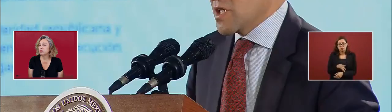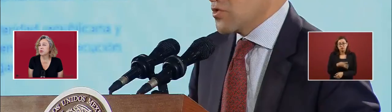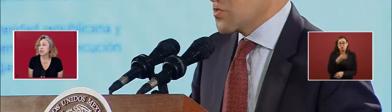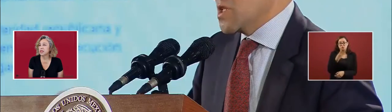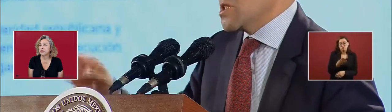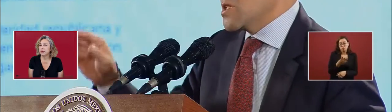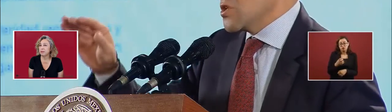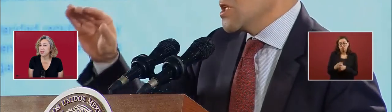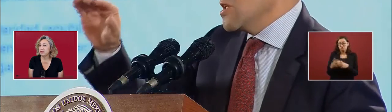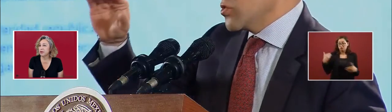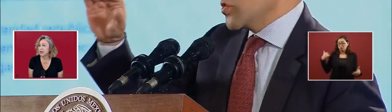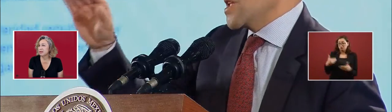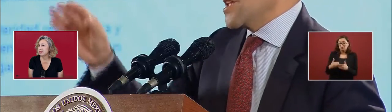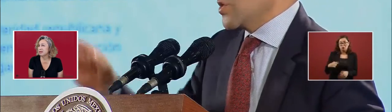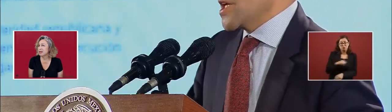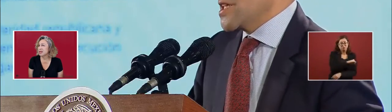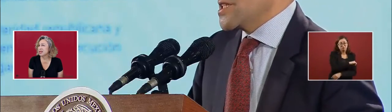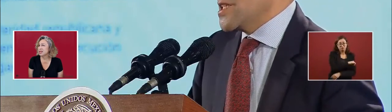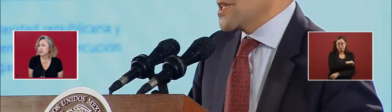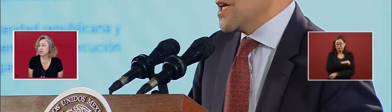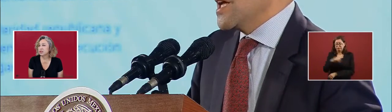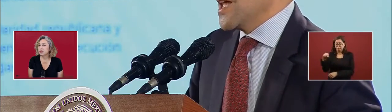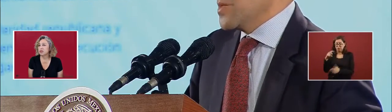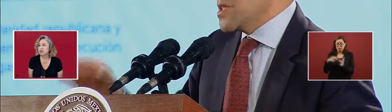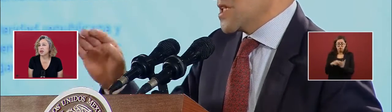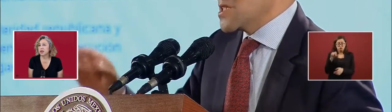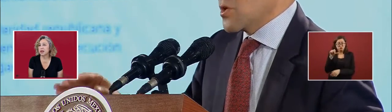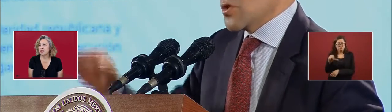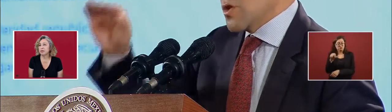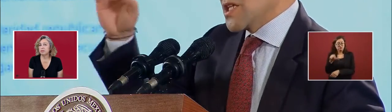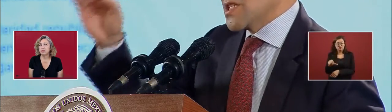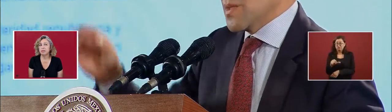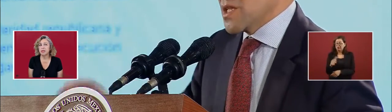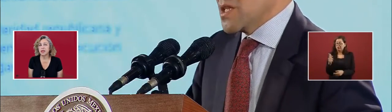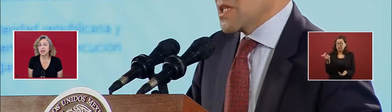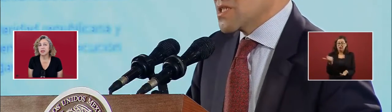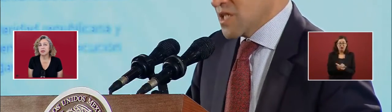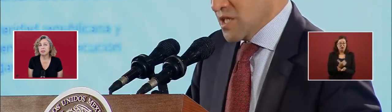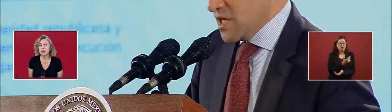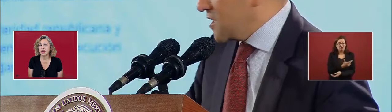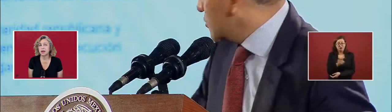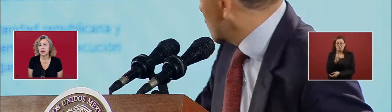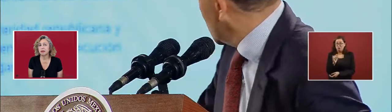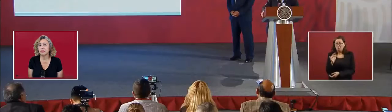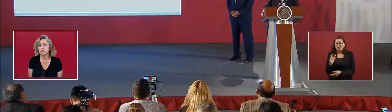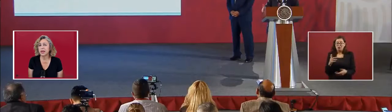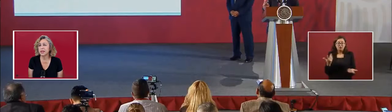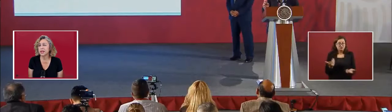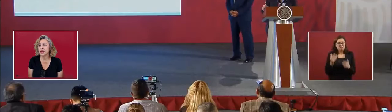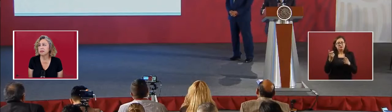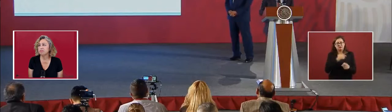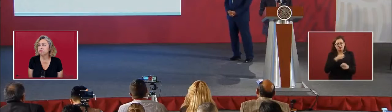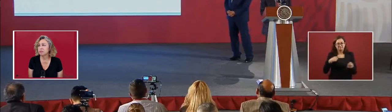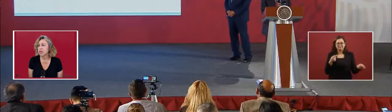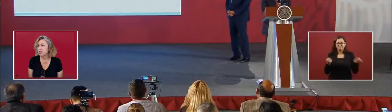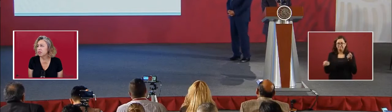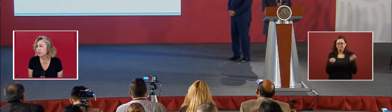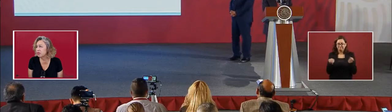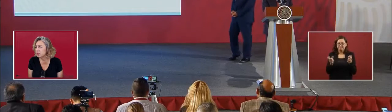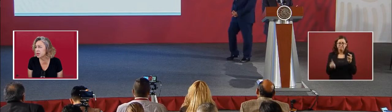del PIB en una edad que necesita administrarse, controlar y mantenerse en los niveles. Maintain.